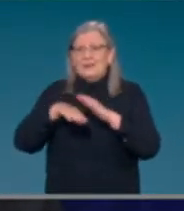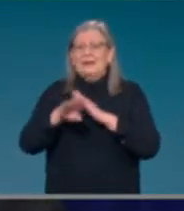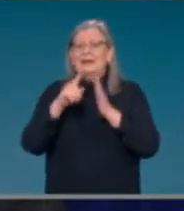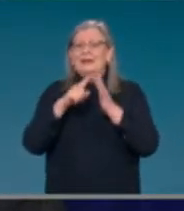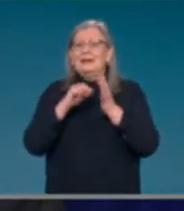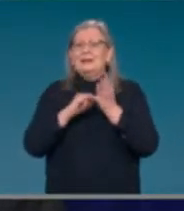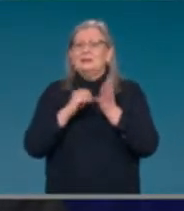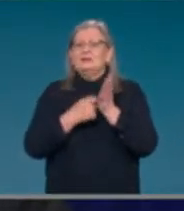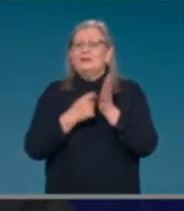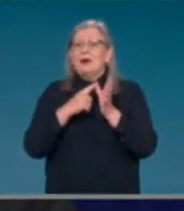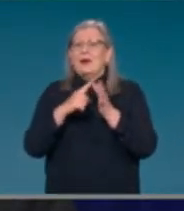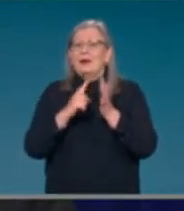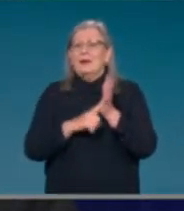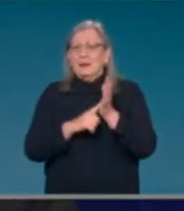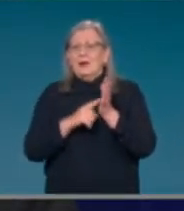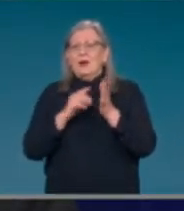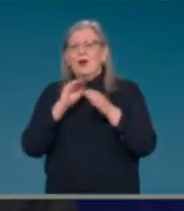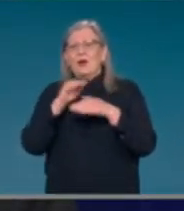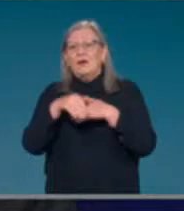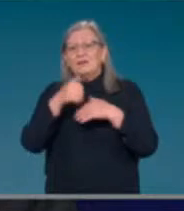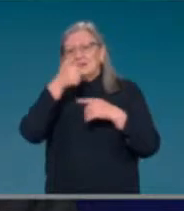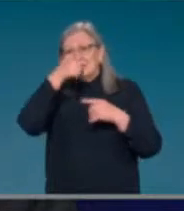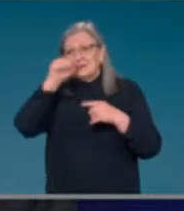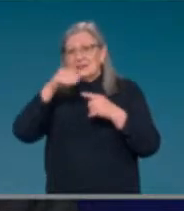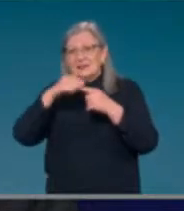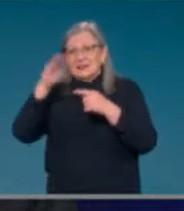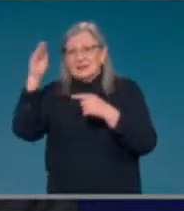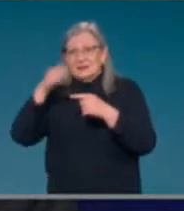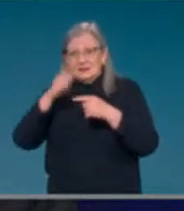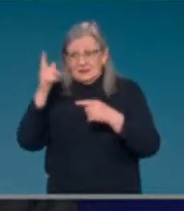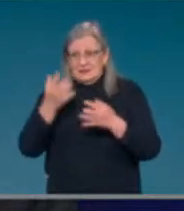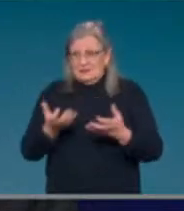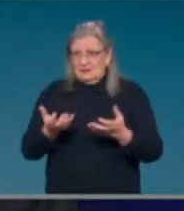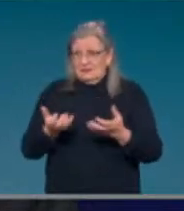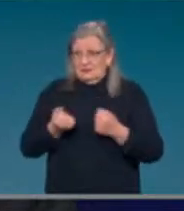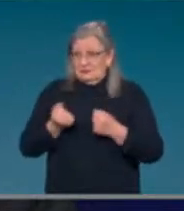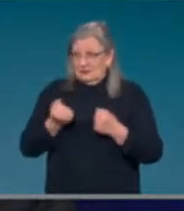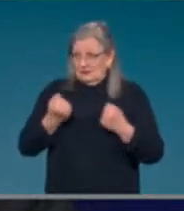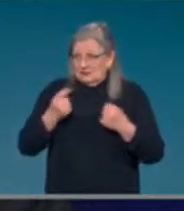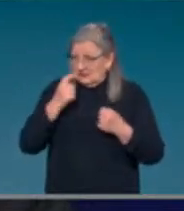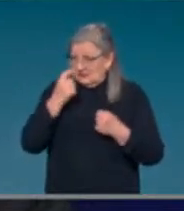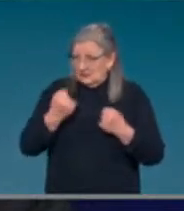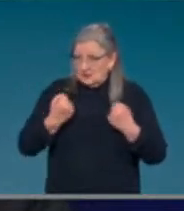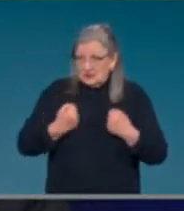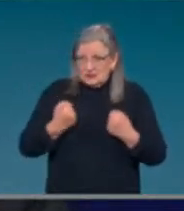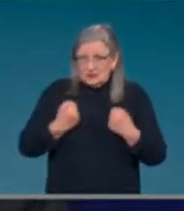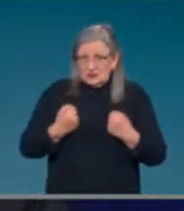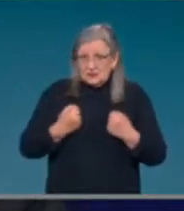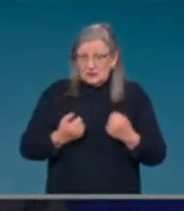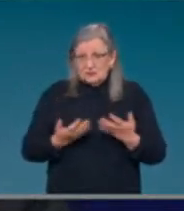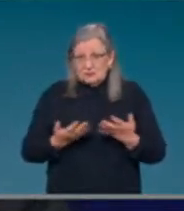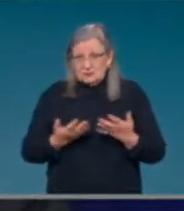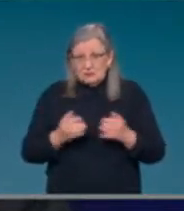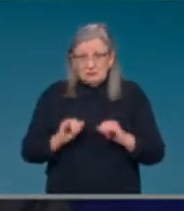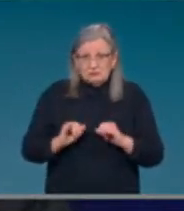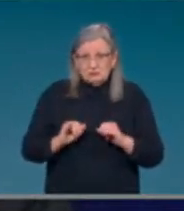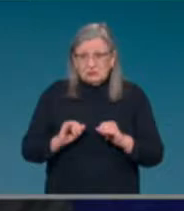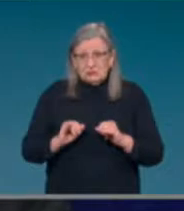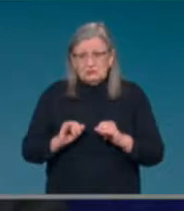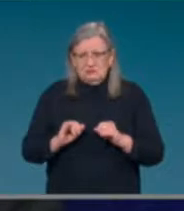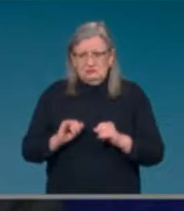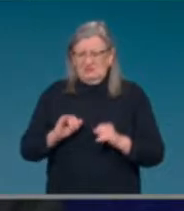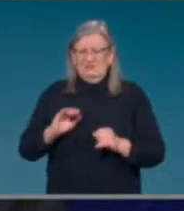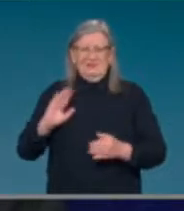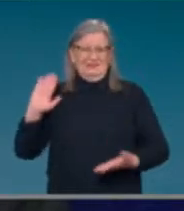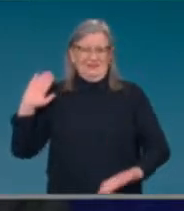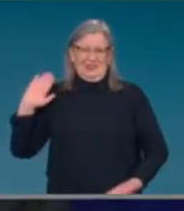of becoming seriously ill and getting infected was very significantly reduced with a third dose booster. And that's in the over 60s. And